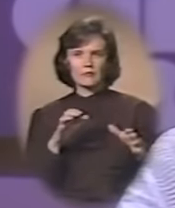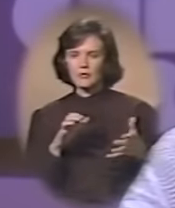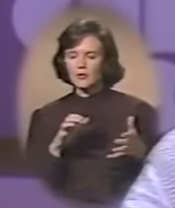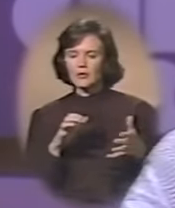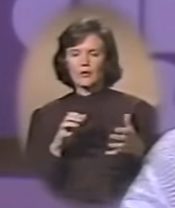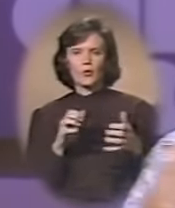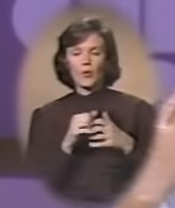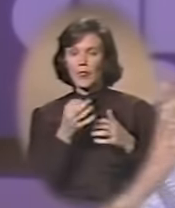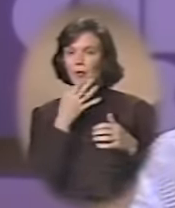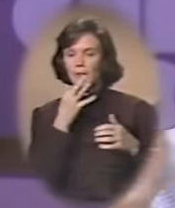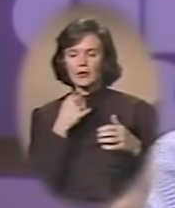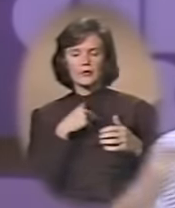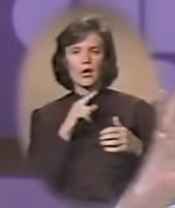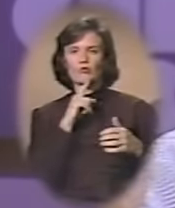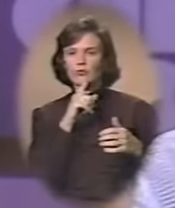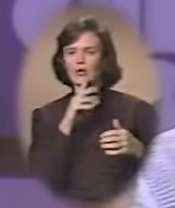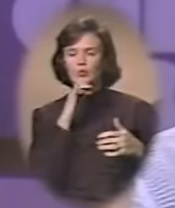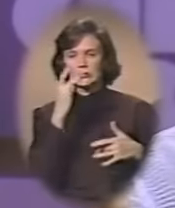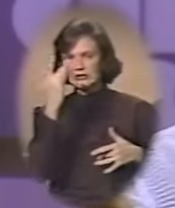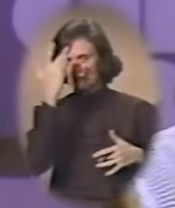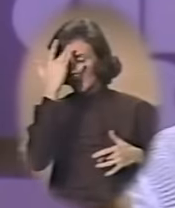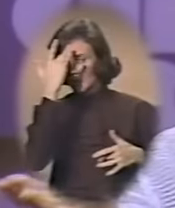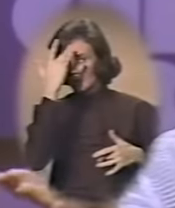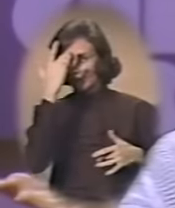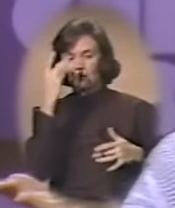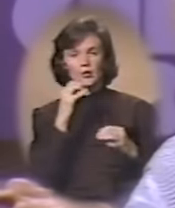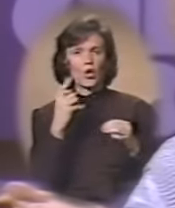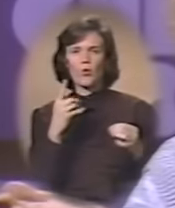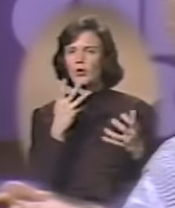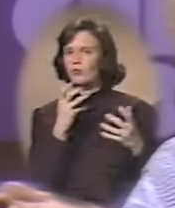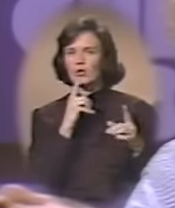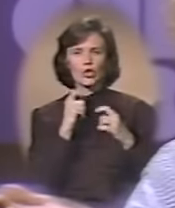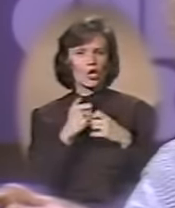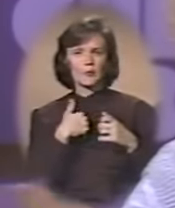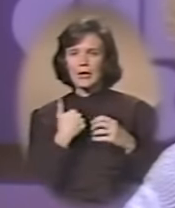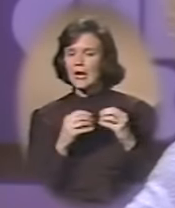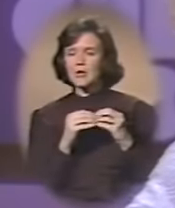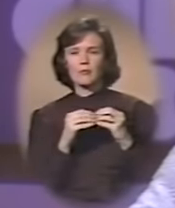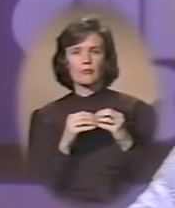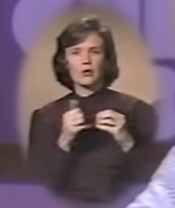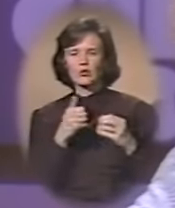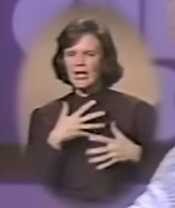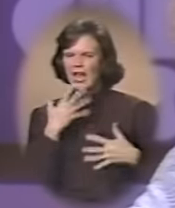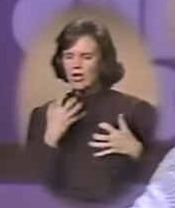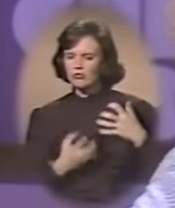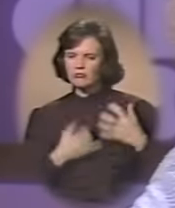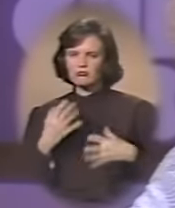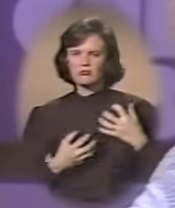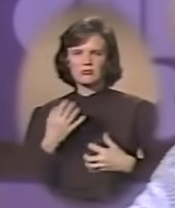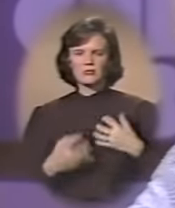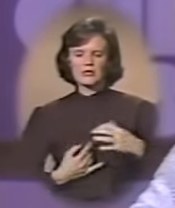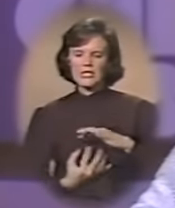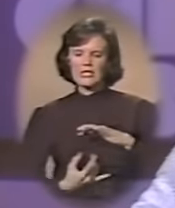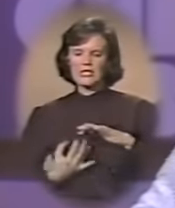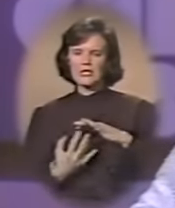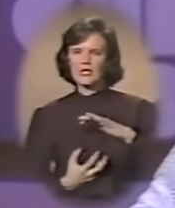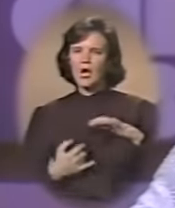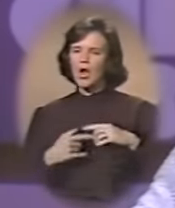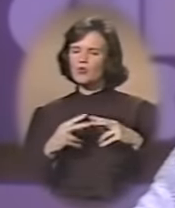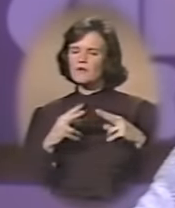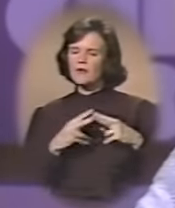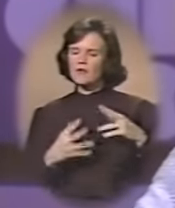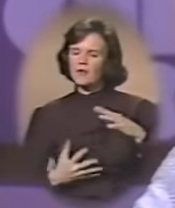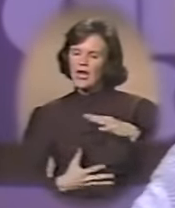With the pills, I really was sick. There was no one to talk to anymore. And only anger came out. Because I was